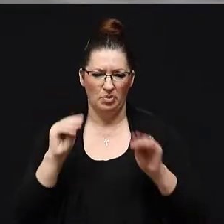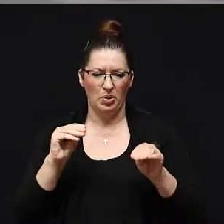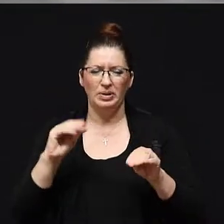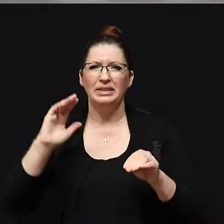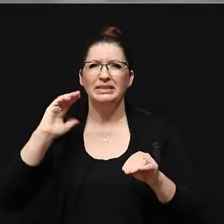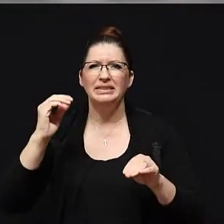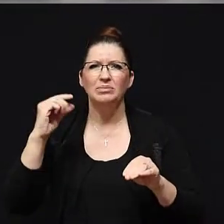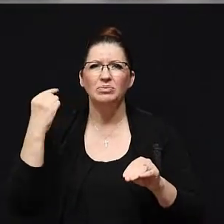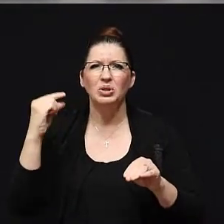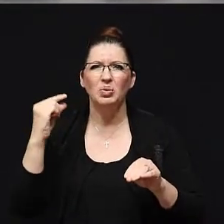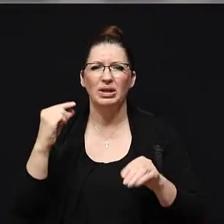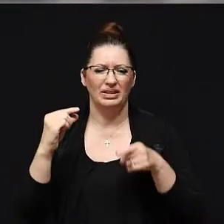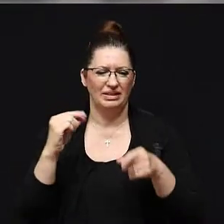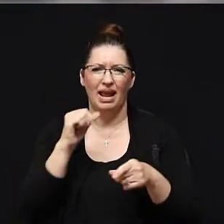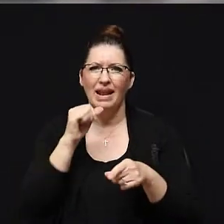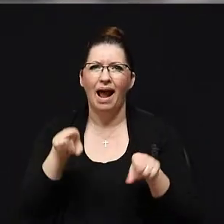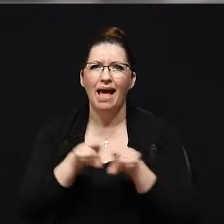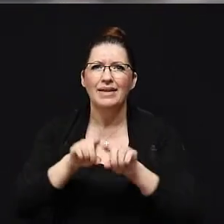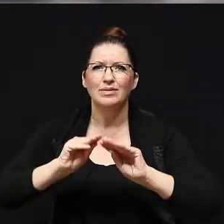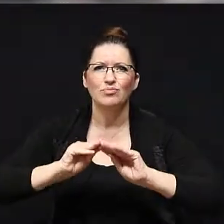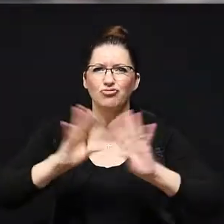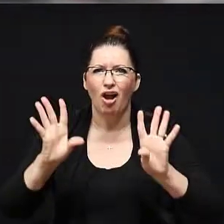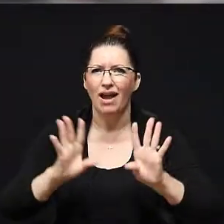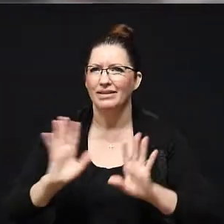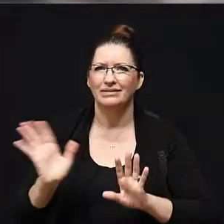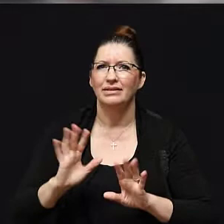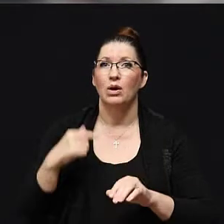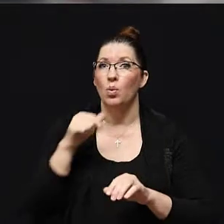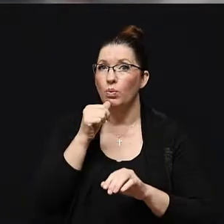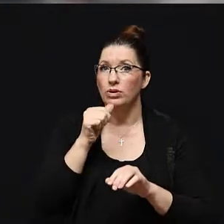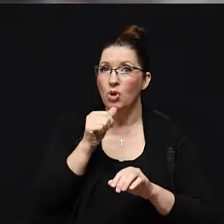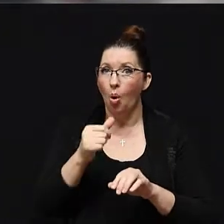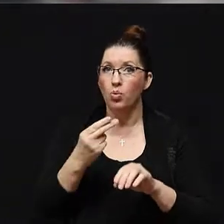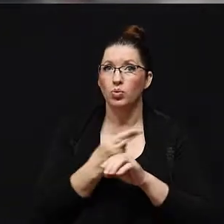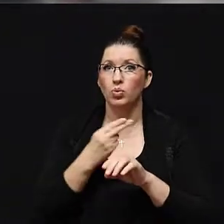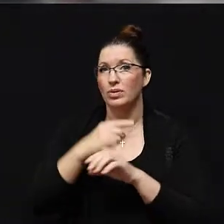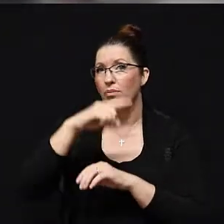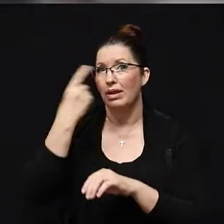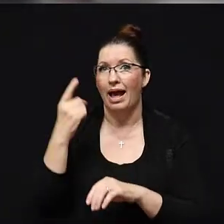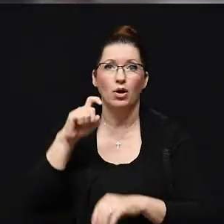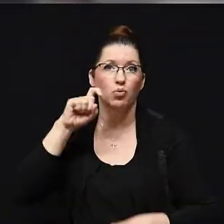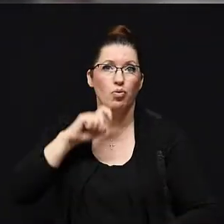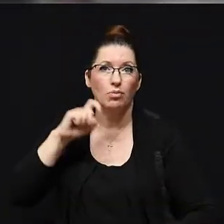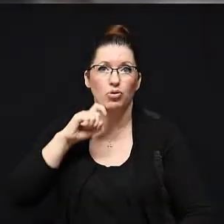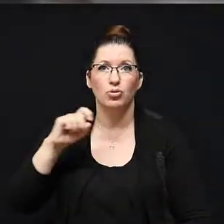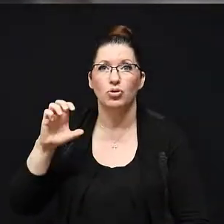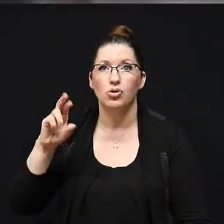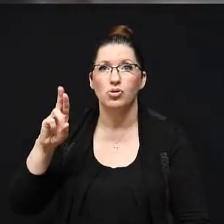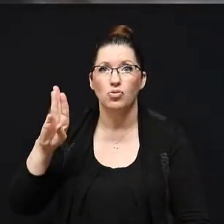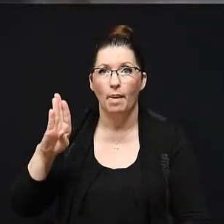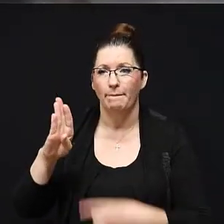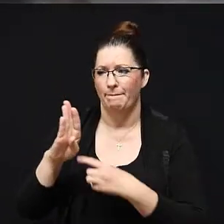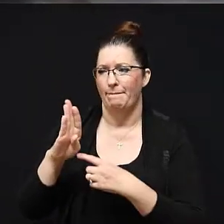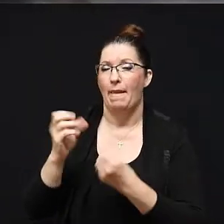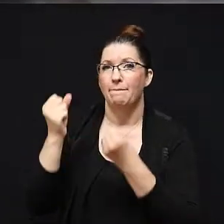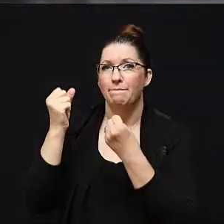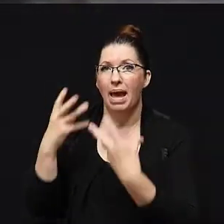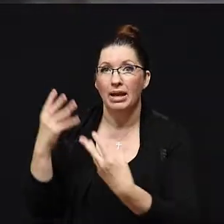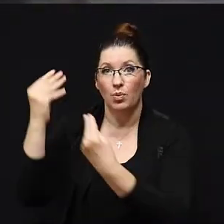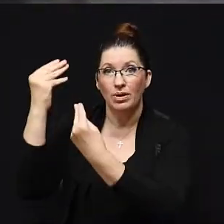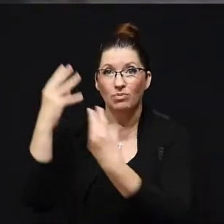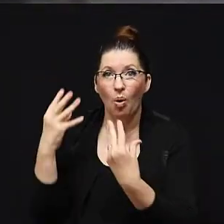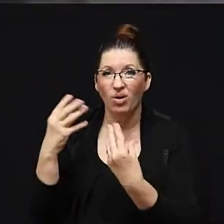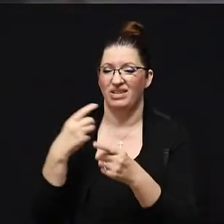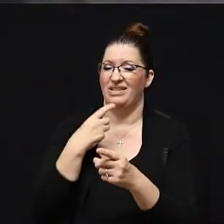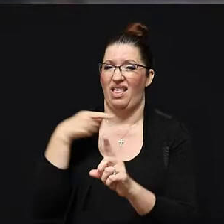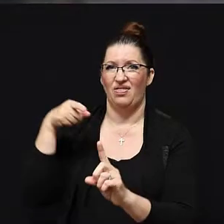lush green that we worked so hard to get. And we don't use black rubber crumb because there's a lot of reports that it's toxic. And when